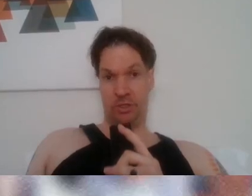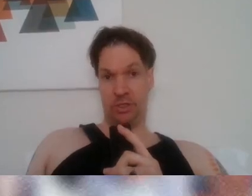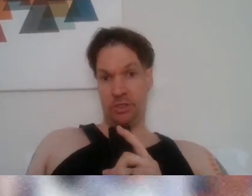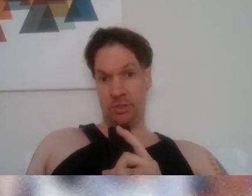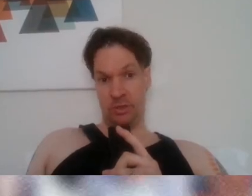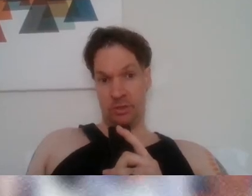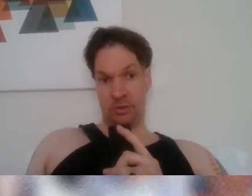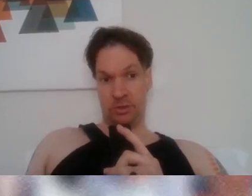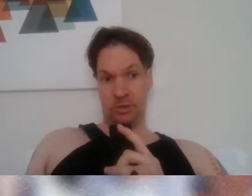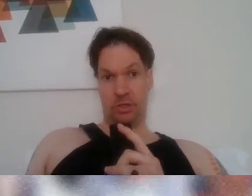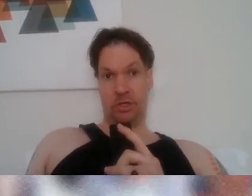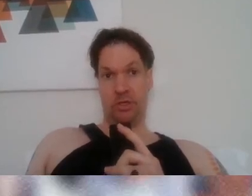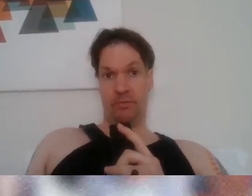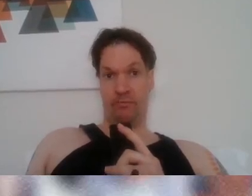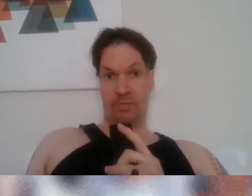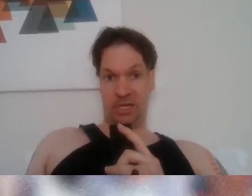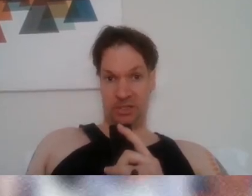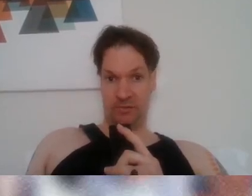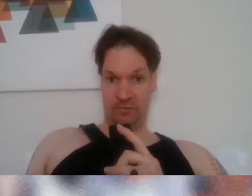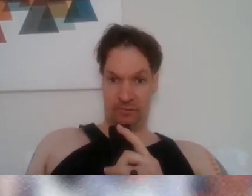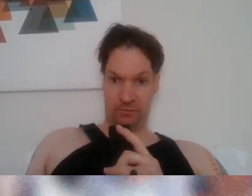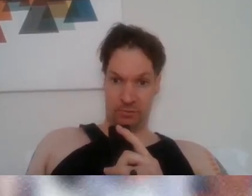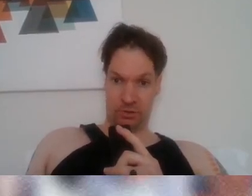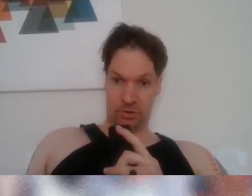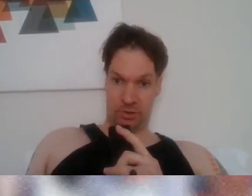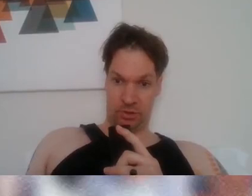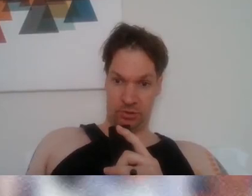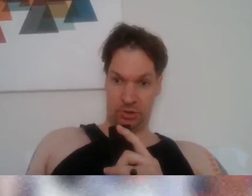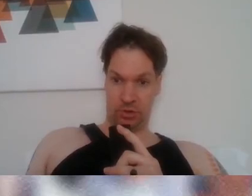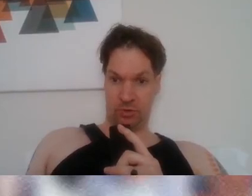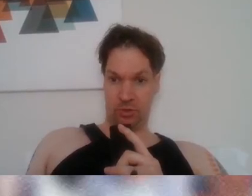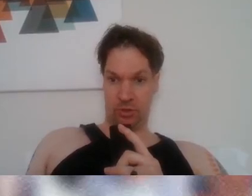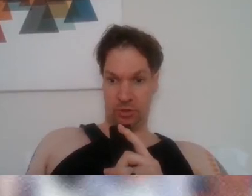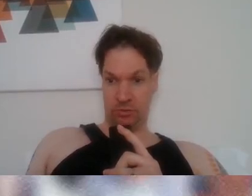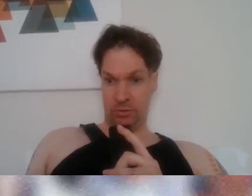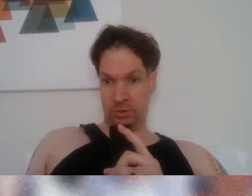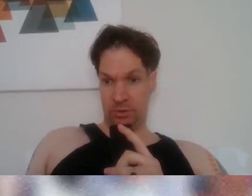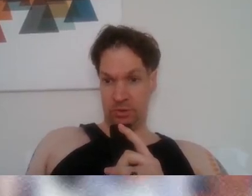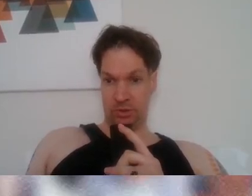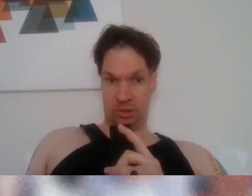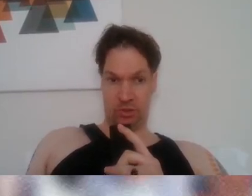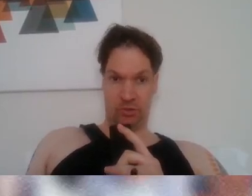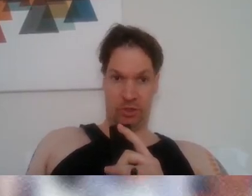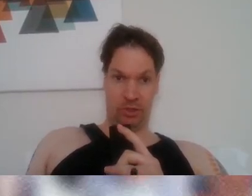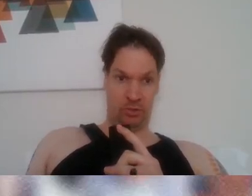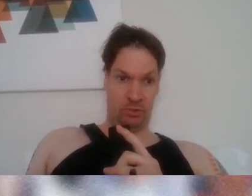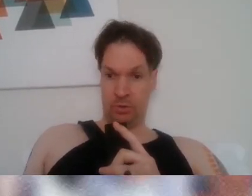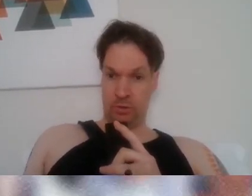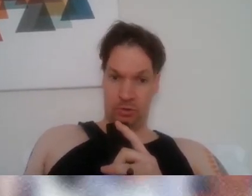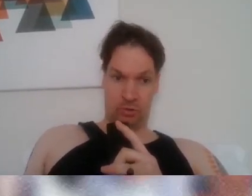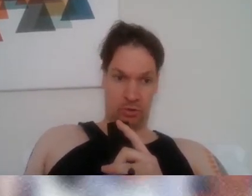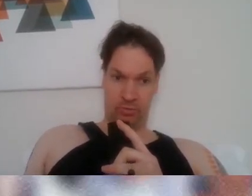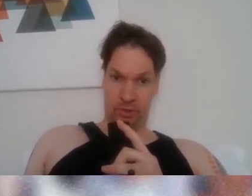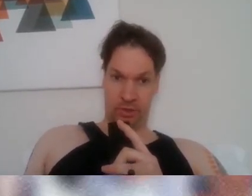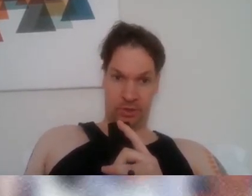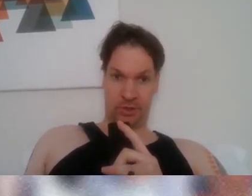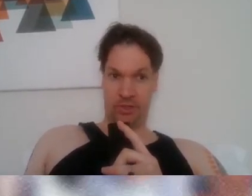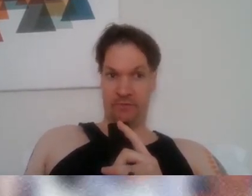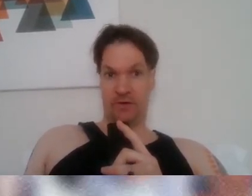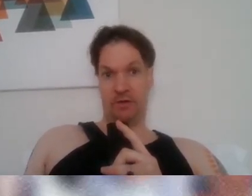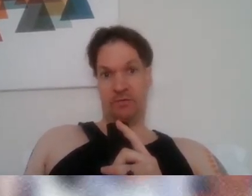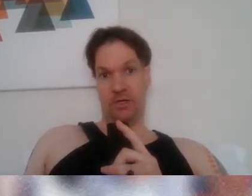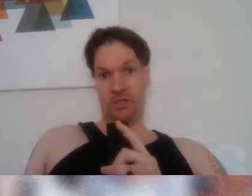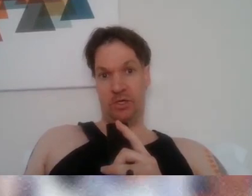years. Had a massive shoulder surgery. Only played